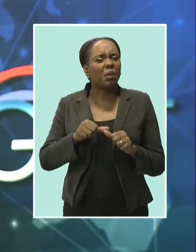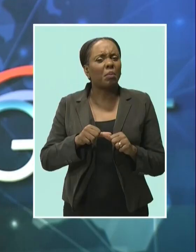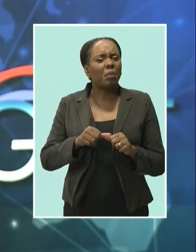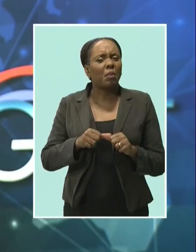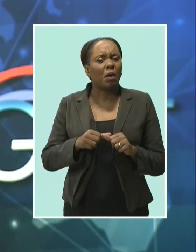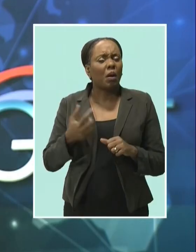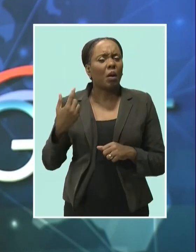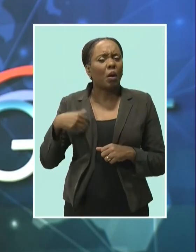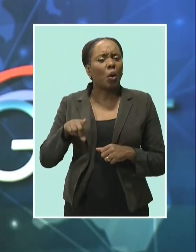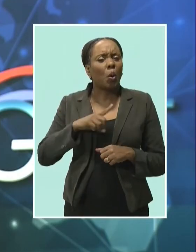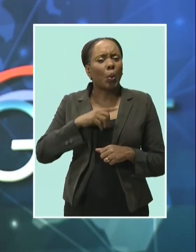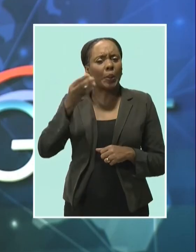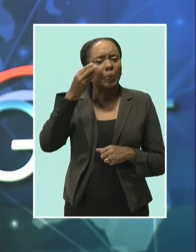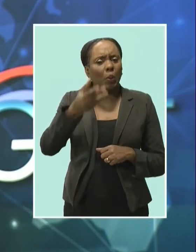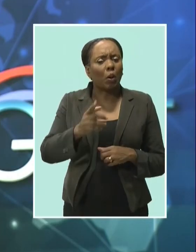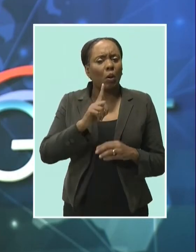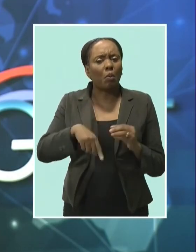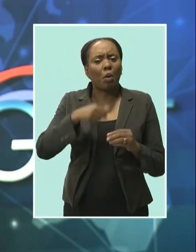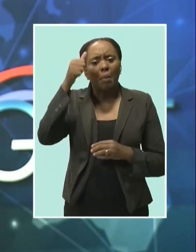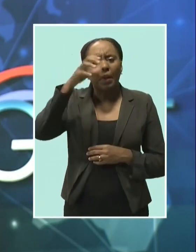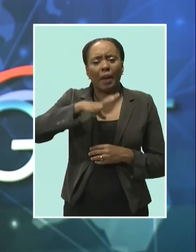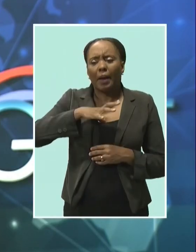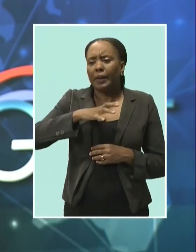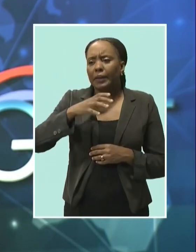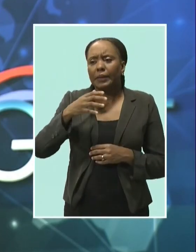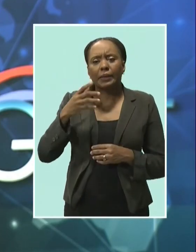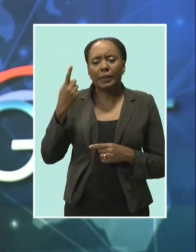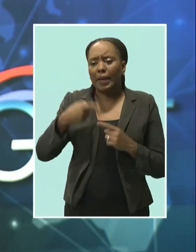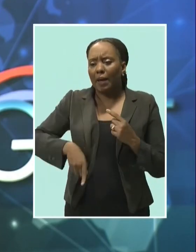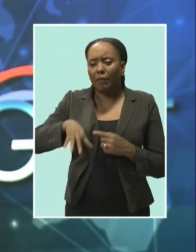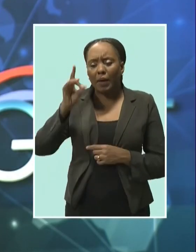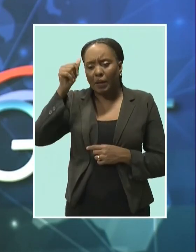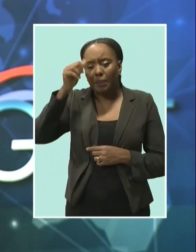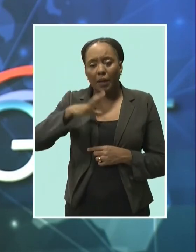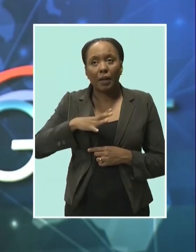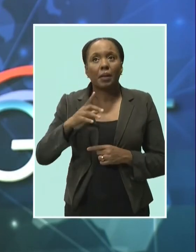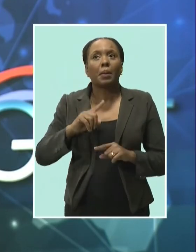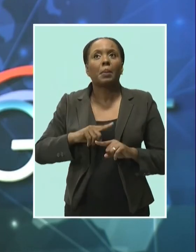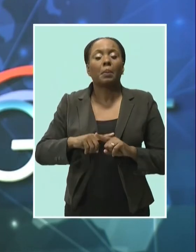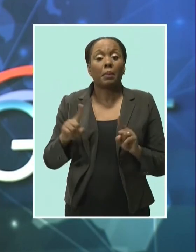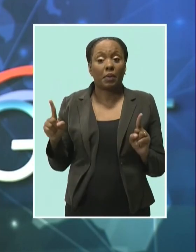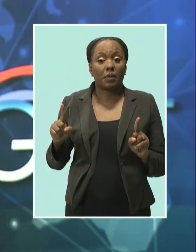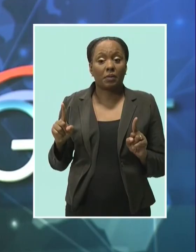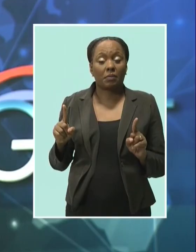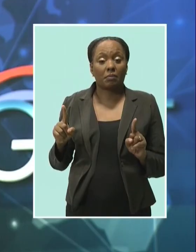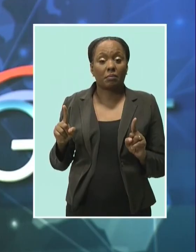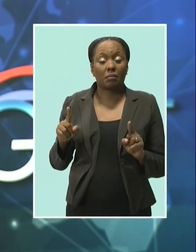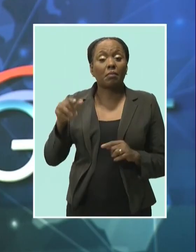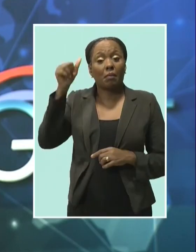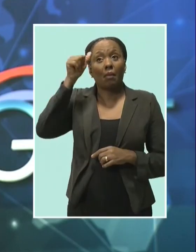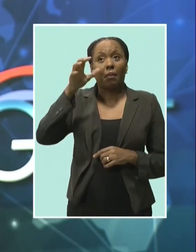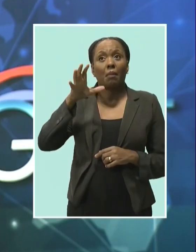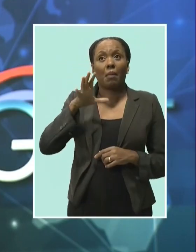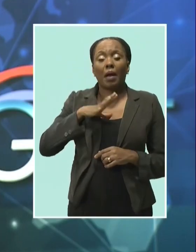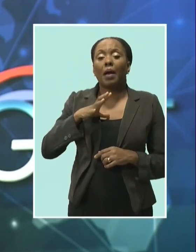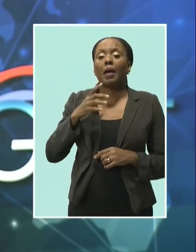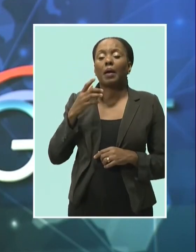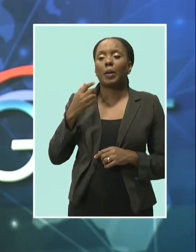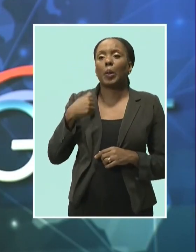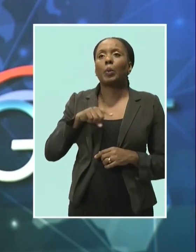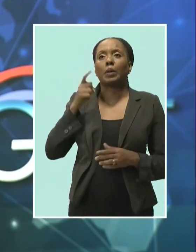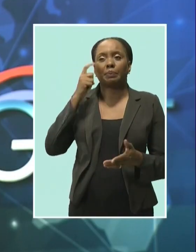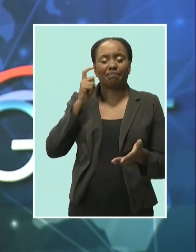news we told you about that missing man well there's been new developments to that story Mr. Edwin Herbert also known as Tallboy has been traced